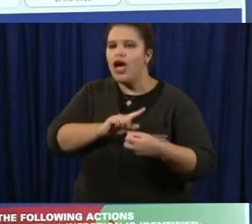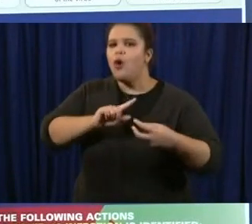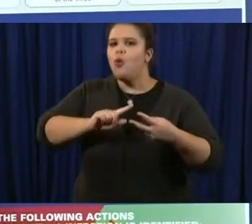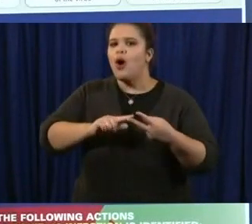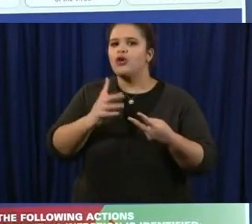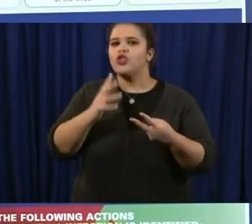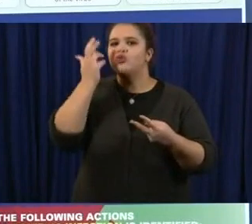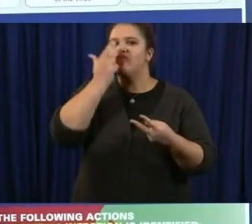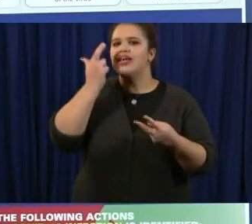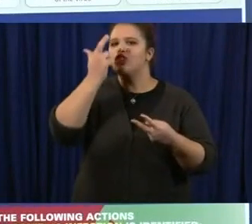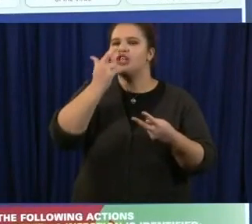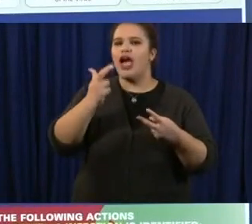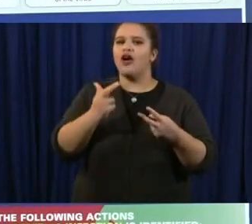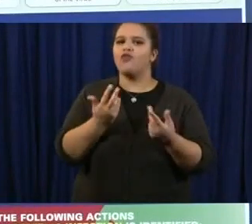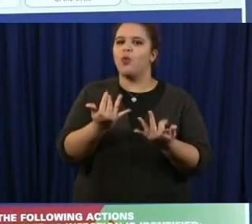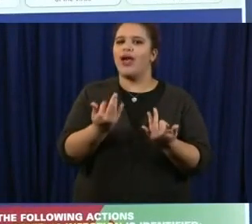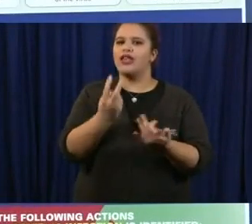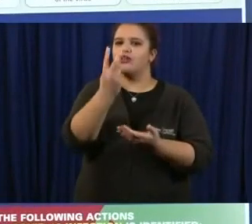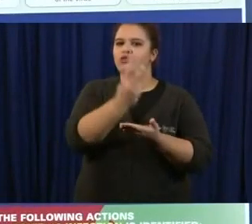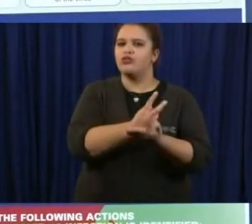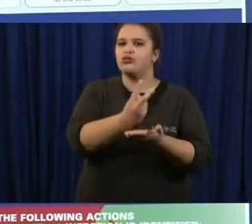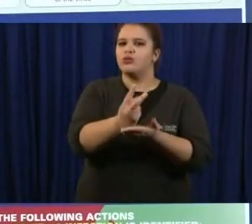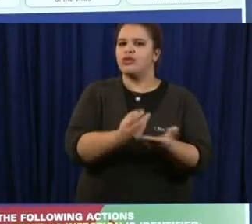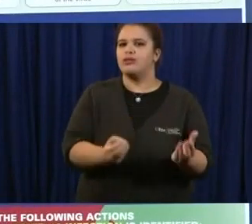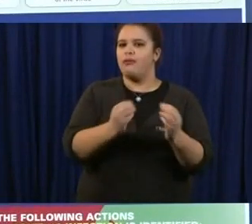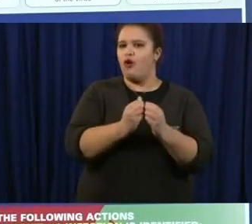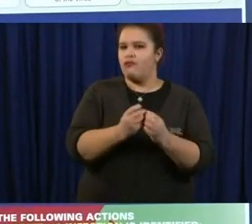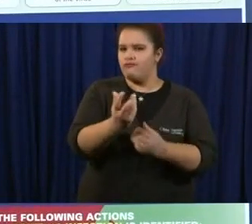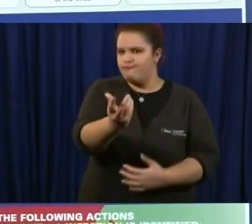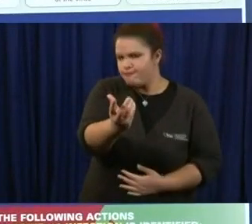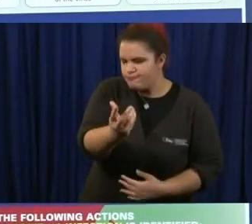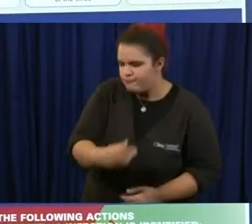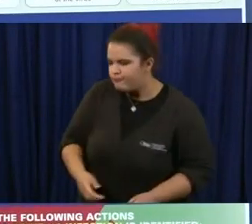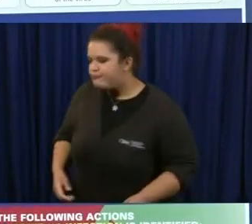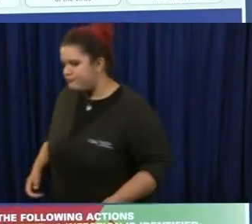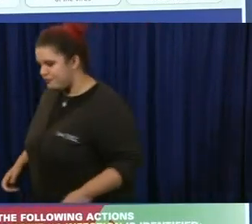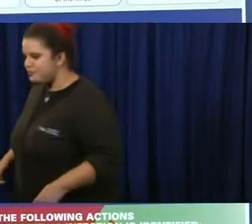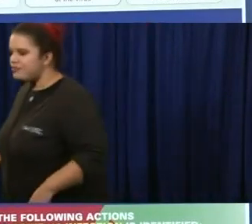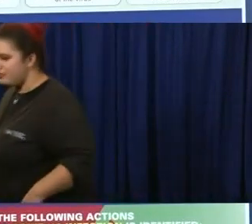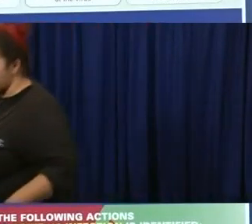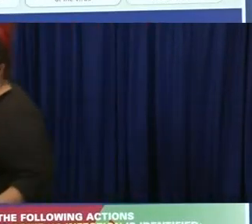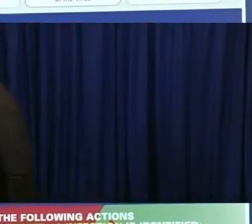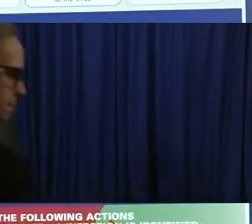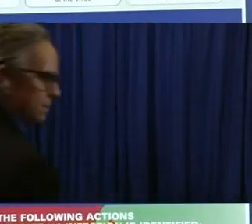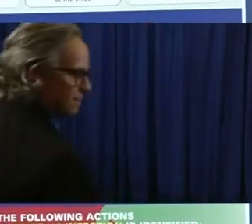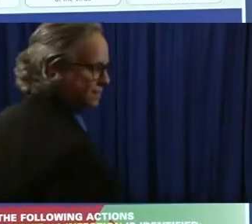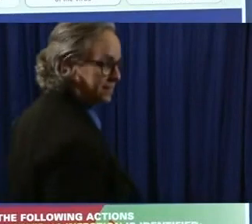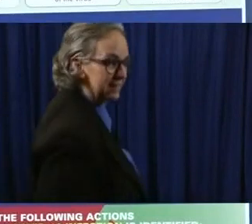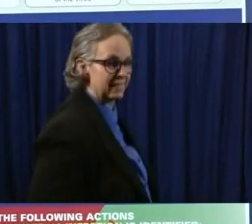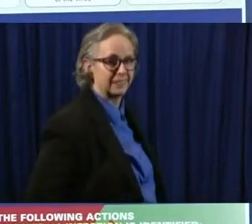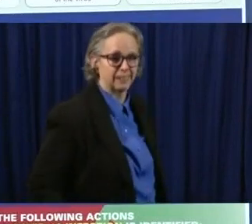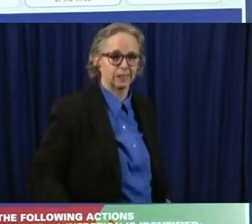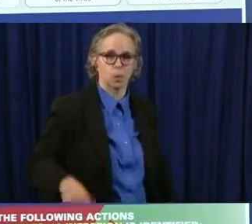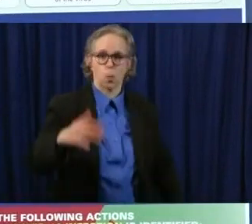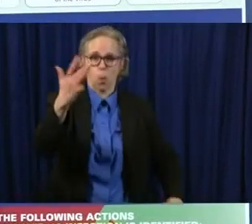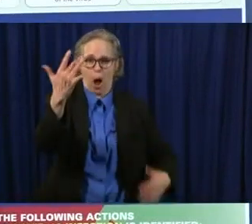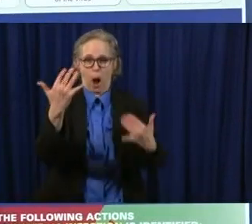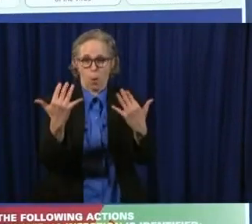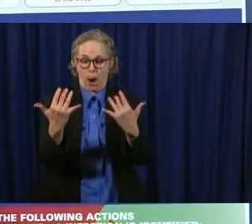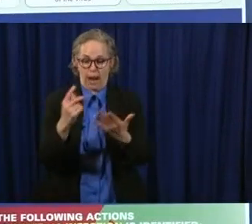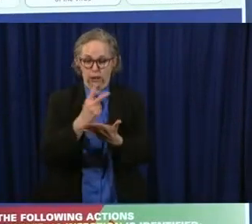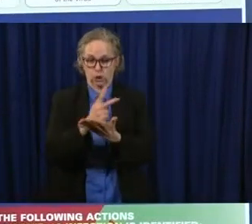well the rationale for waiting two more weeks is we're layering it in uh we don't know the impact of of doing one thing